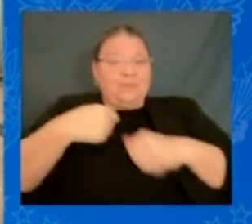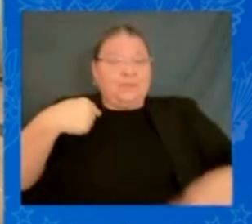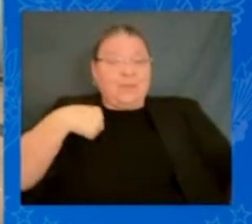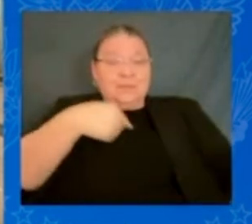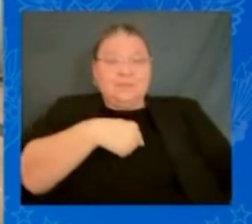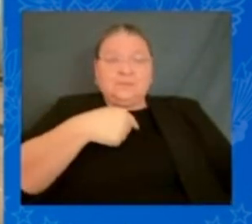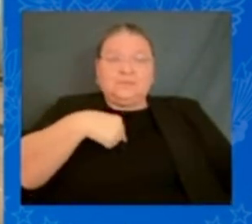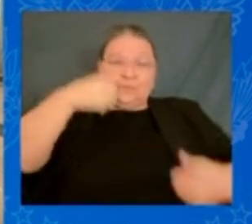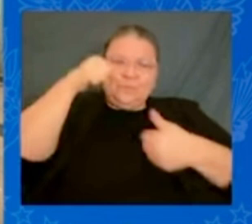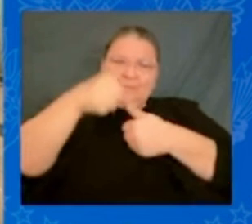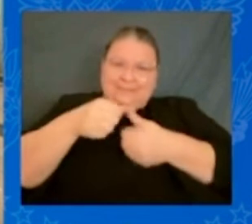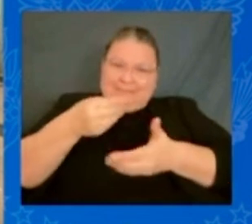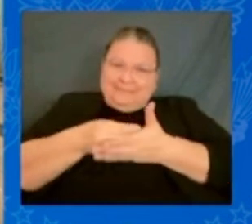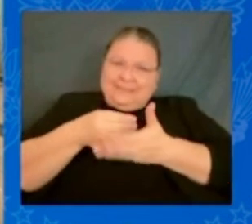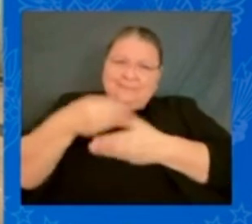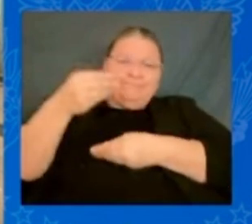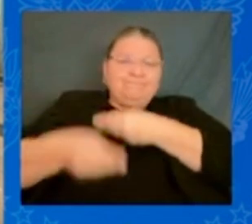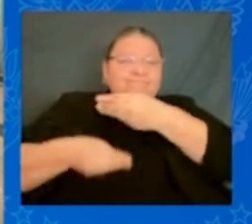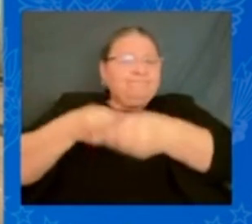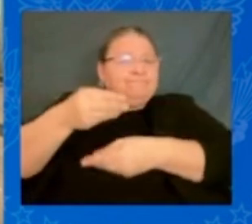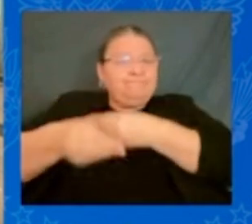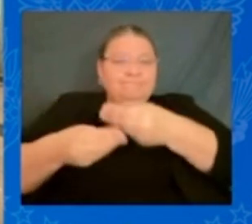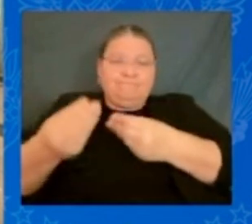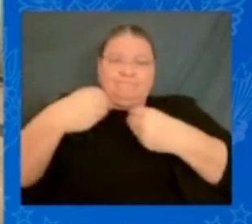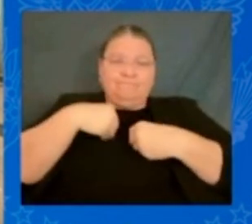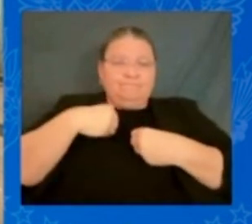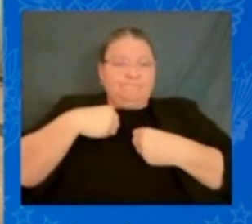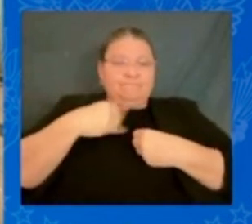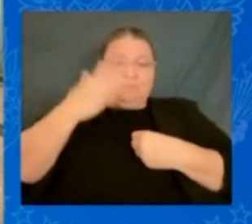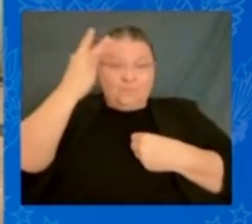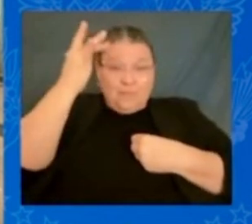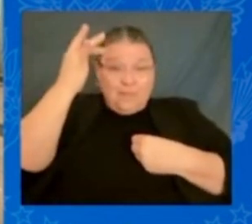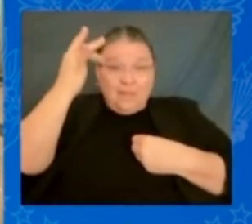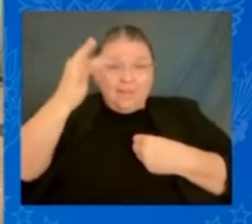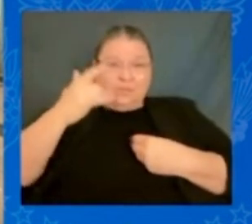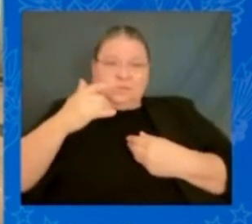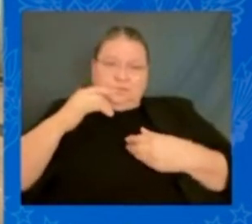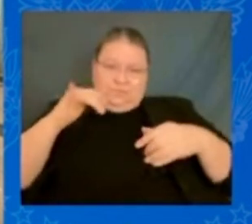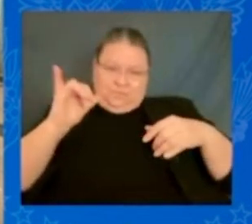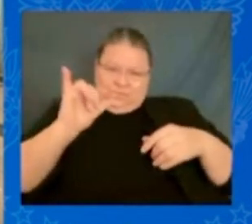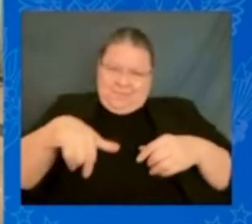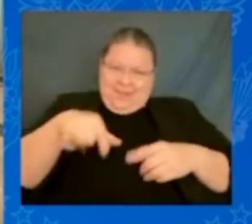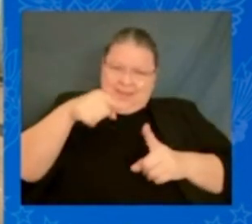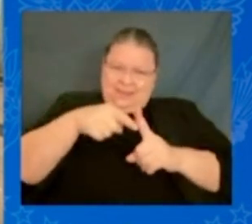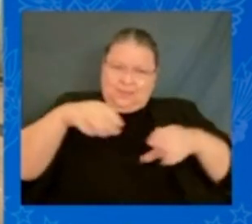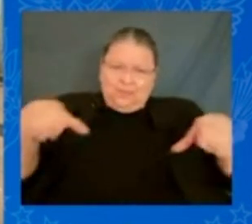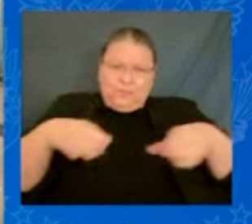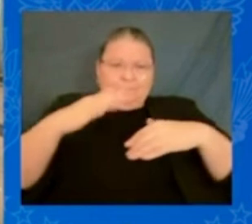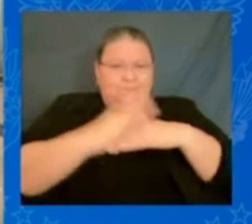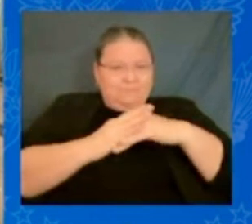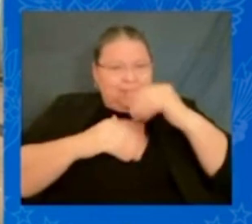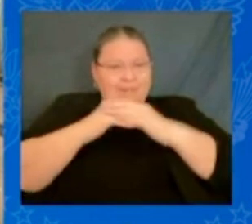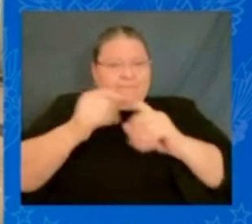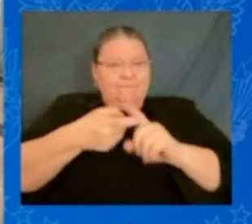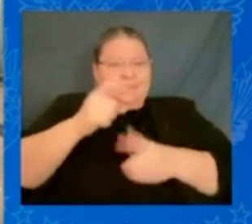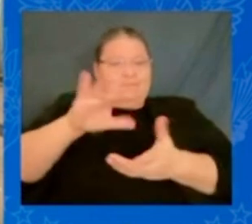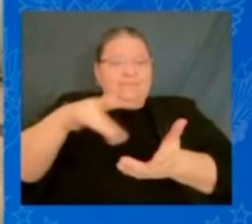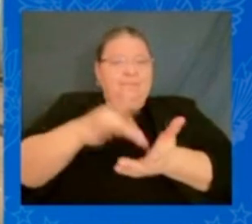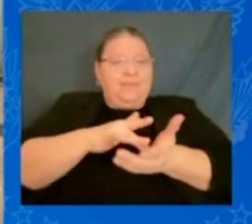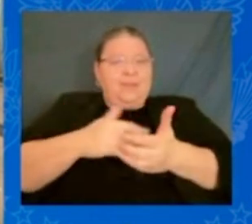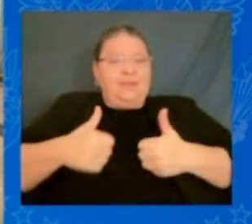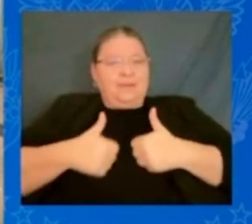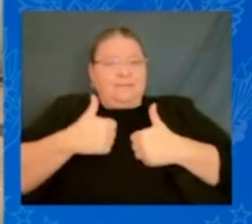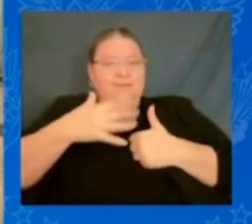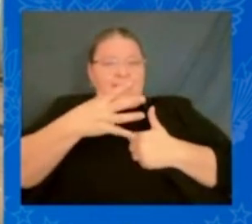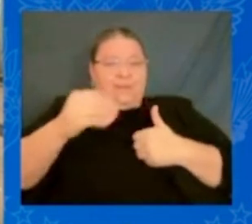economic problem. Because when we do that, we build from the middle out, the bottom up. The poor have a ladder